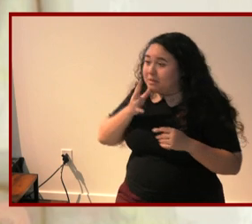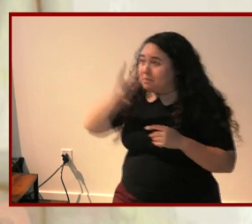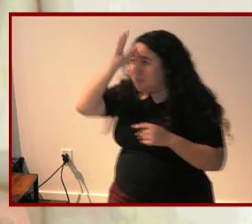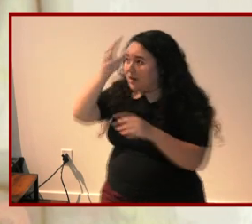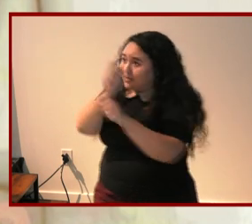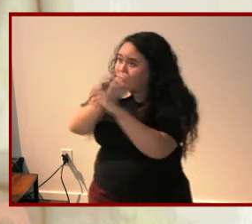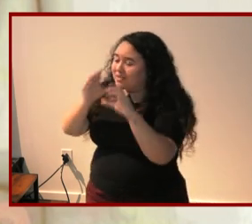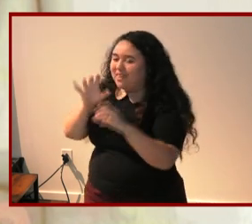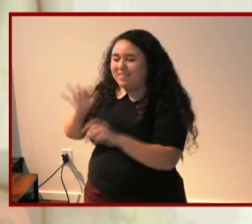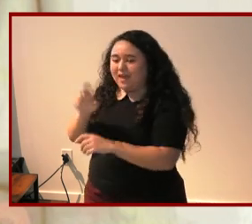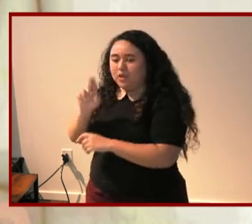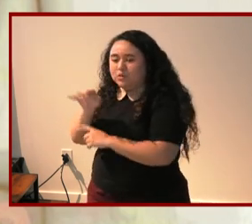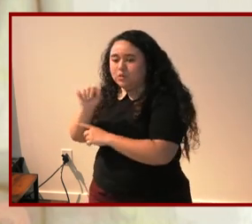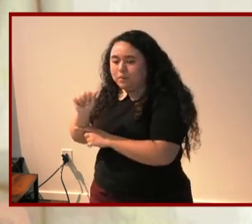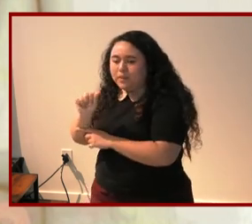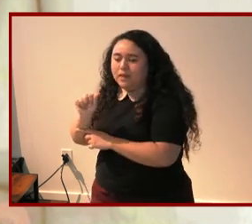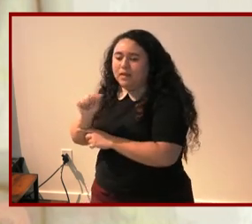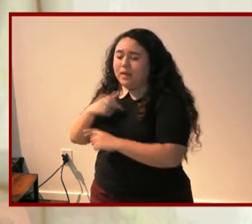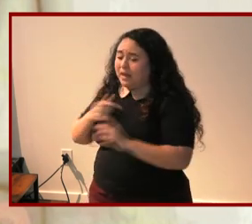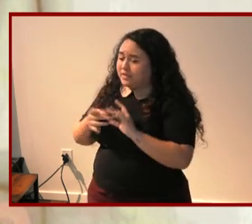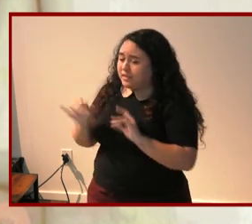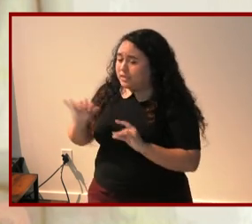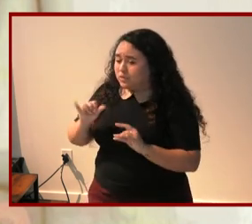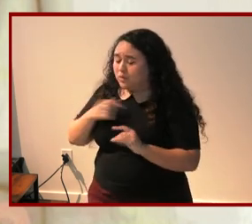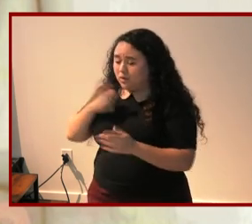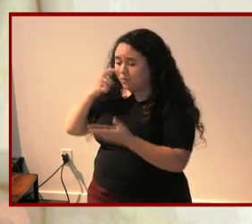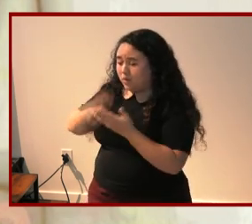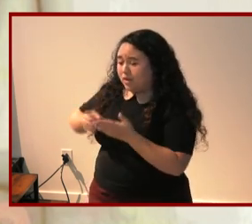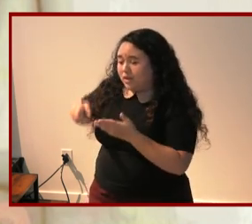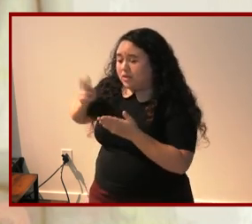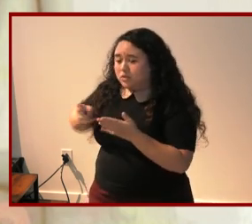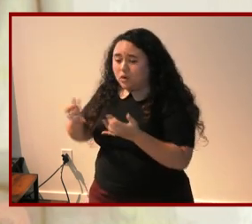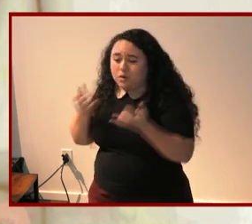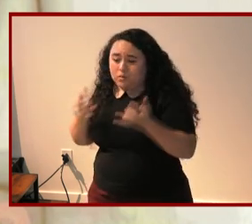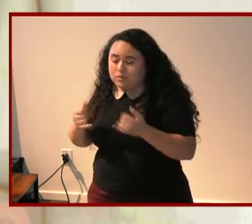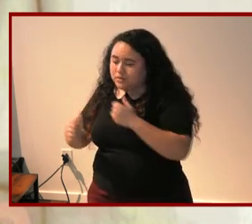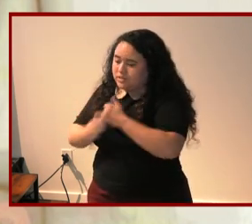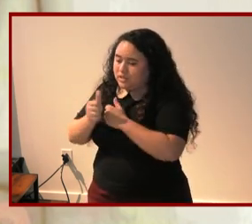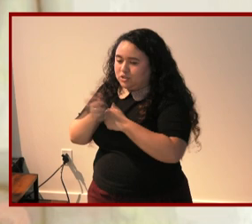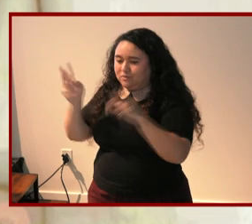this too even as i recognize the historical and present danger of normal